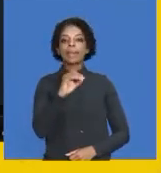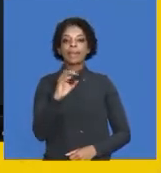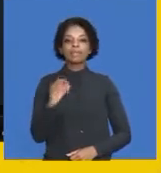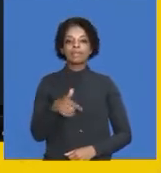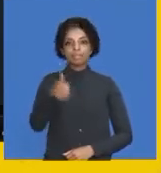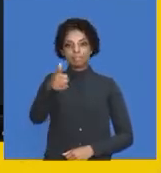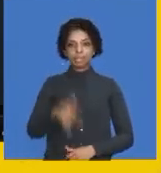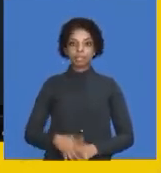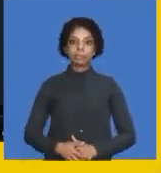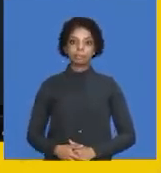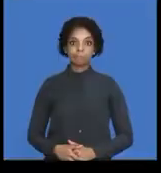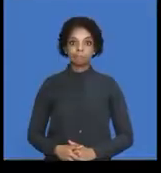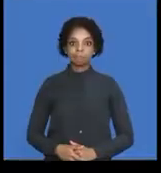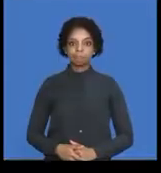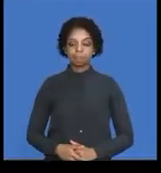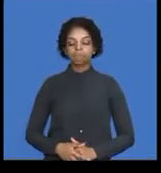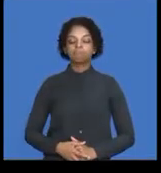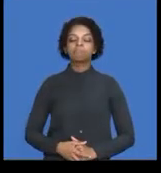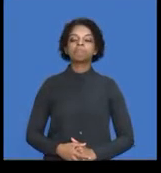Okay, next challenge.